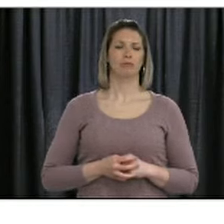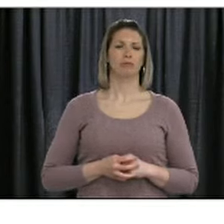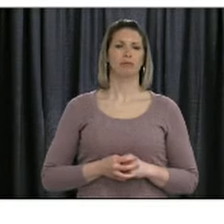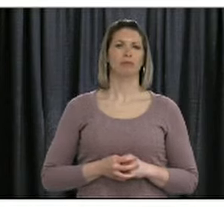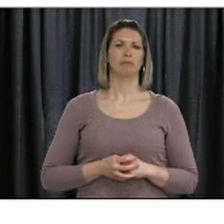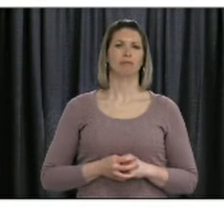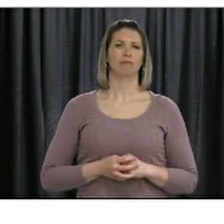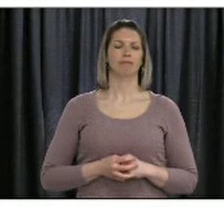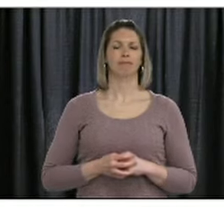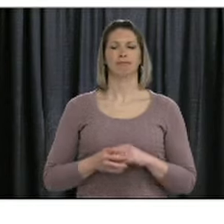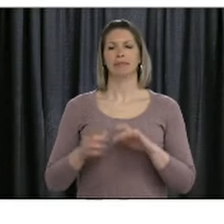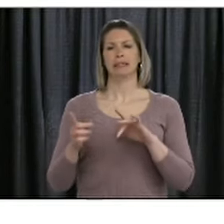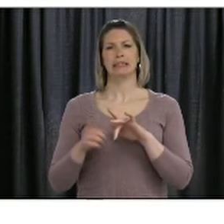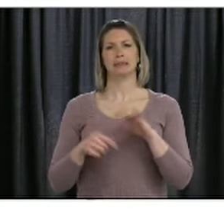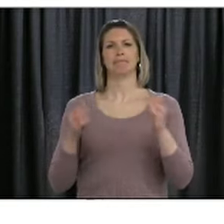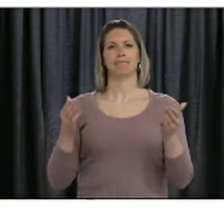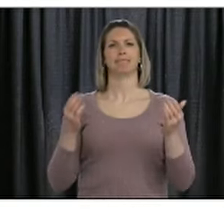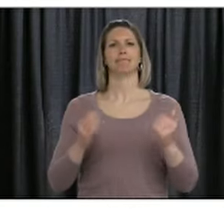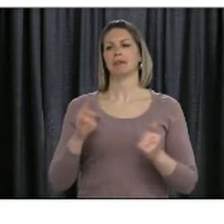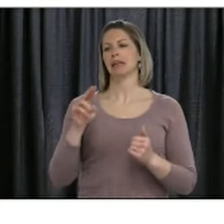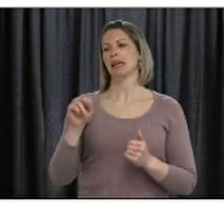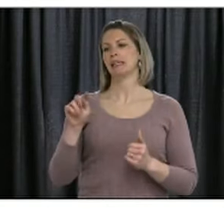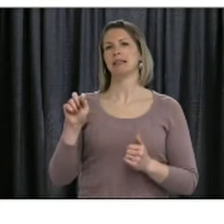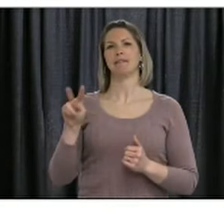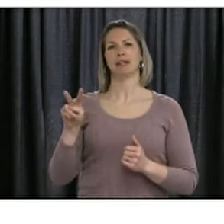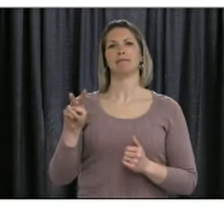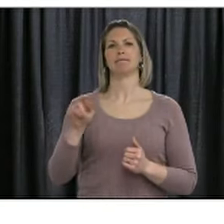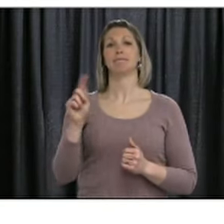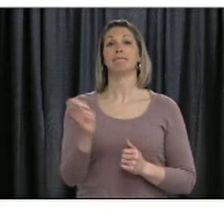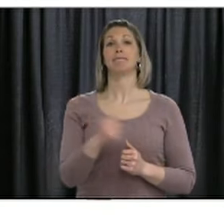We'll move on to Kellyanne Roberts of NTV News. Please go ahead.